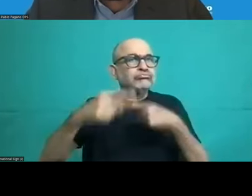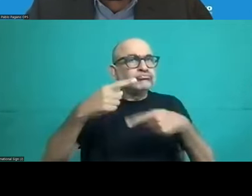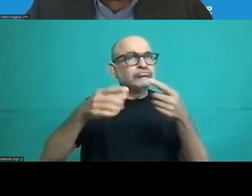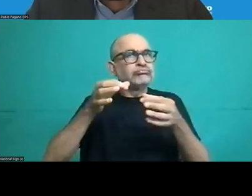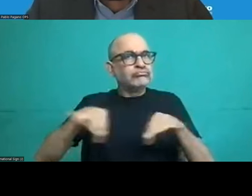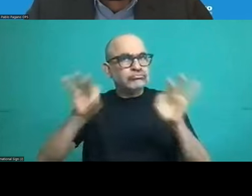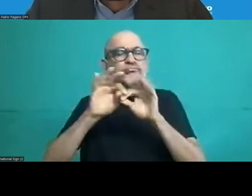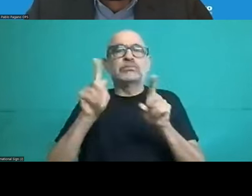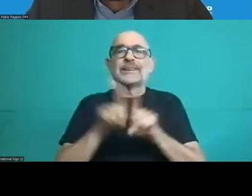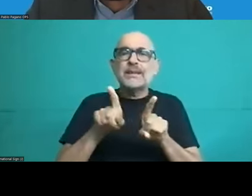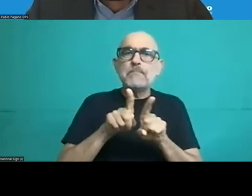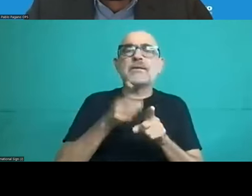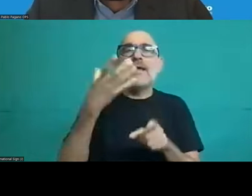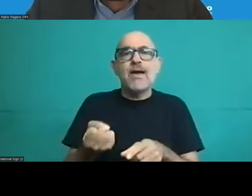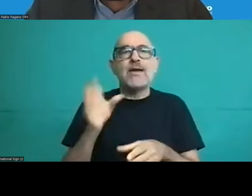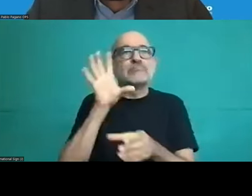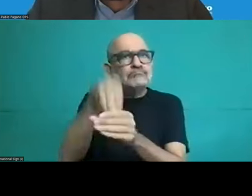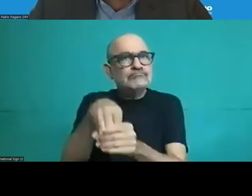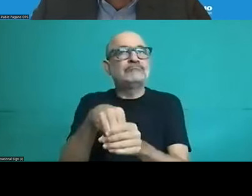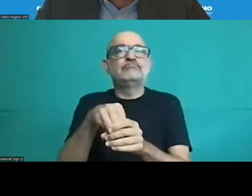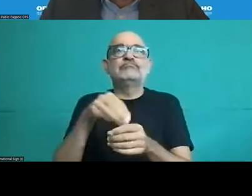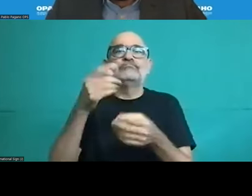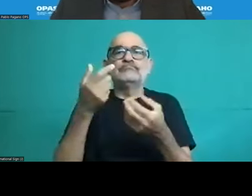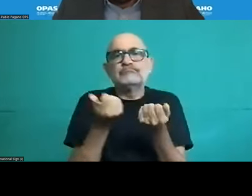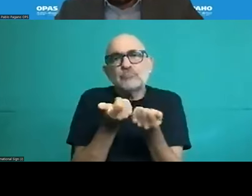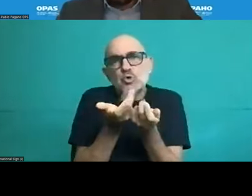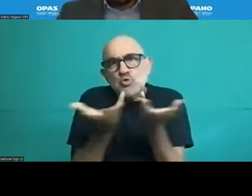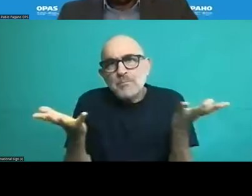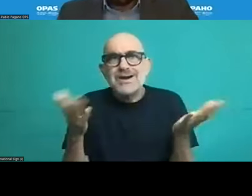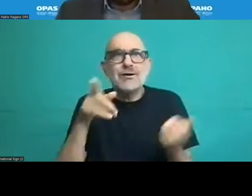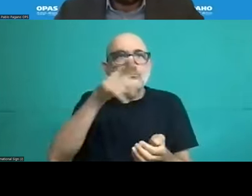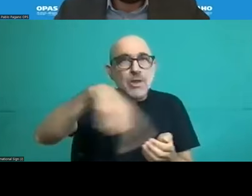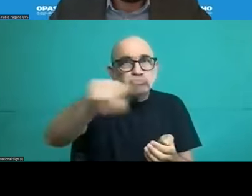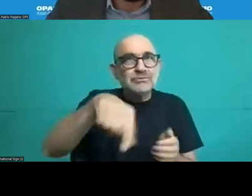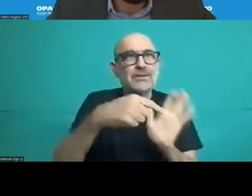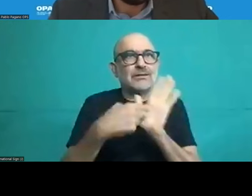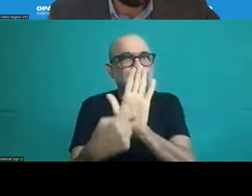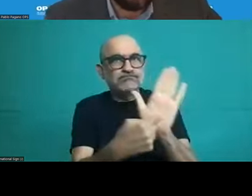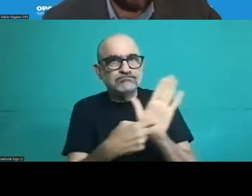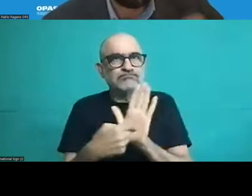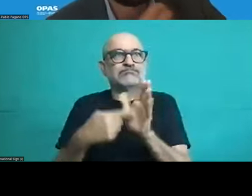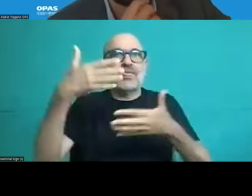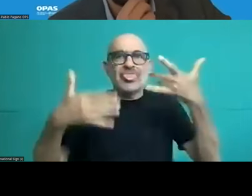a bit about the numbers i'll give you some data from 2022